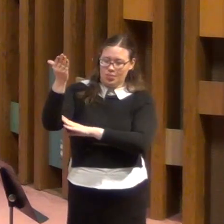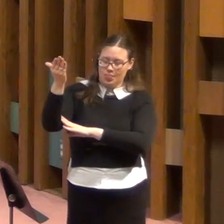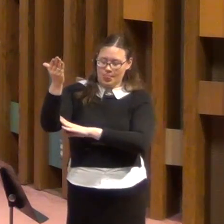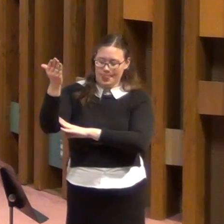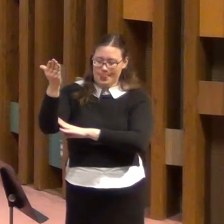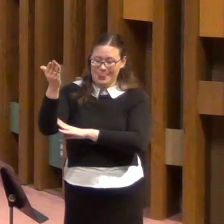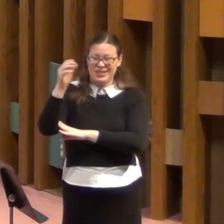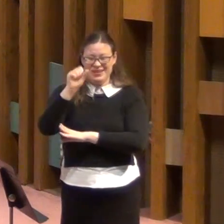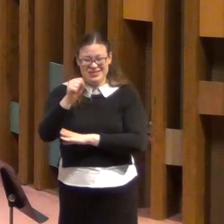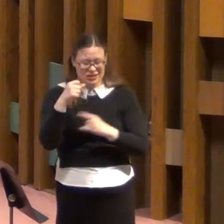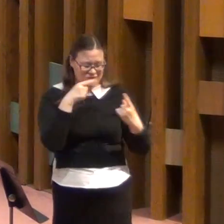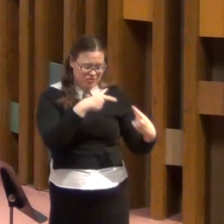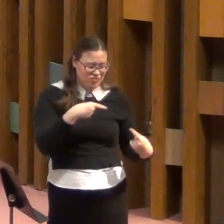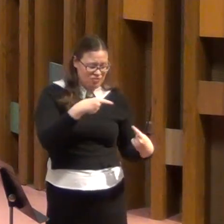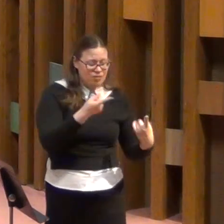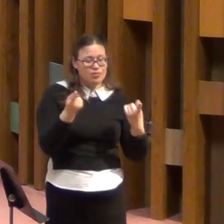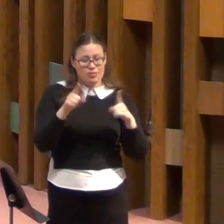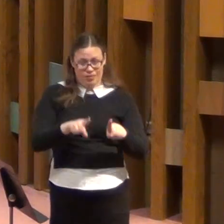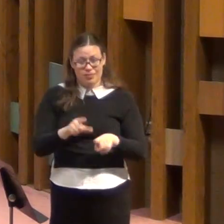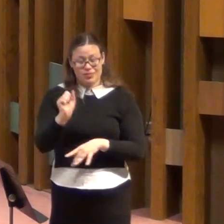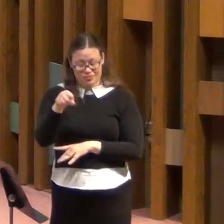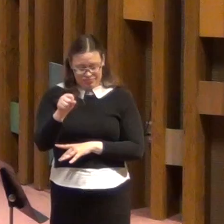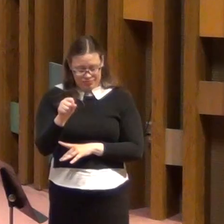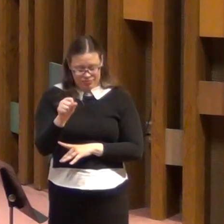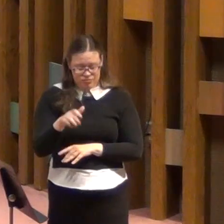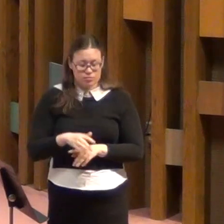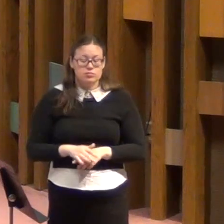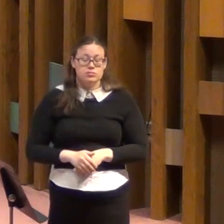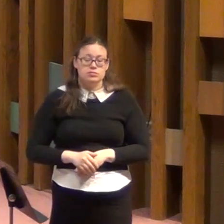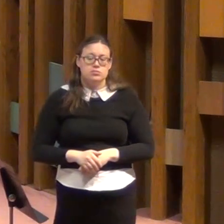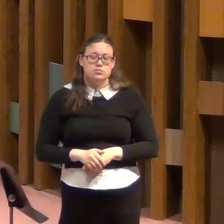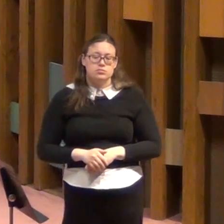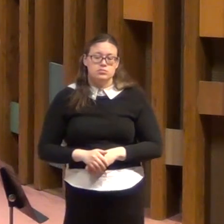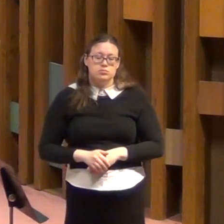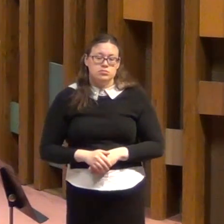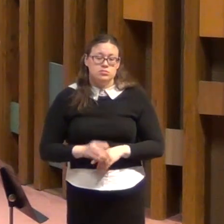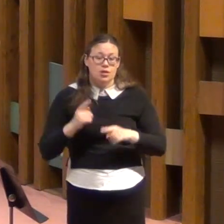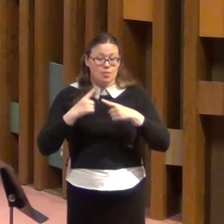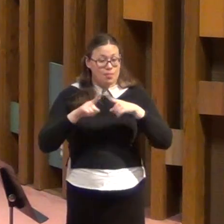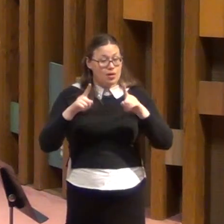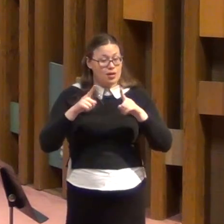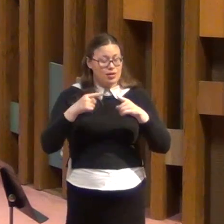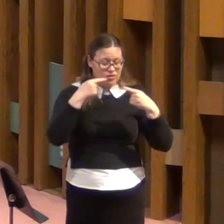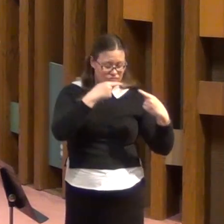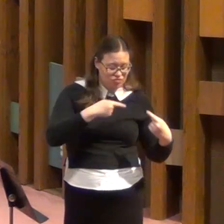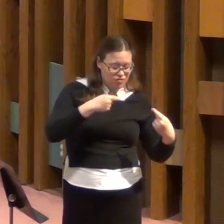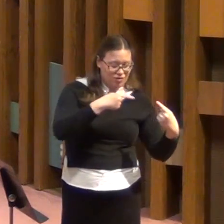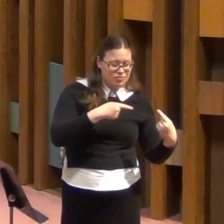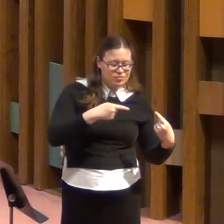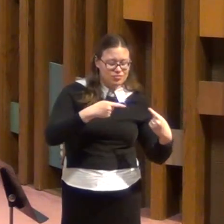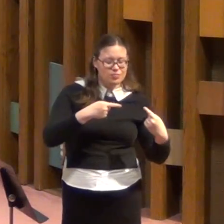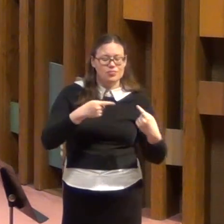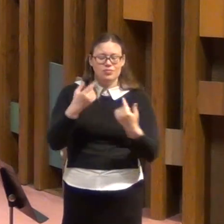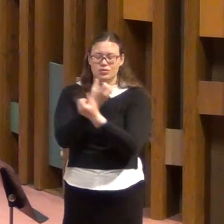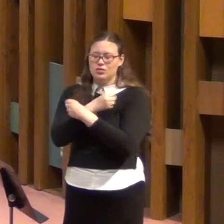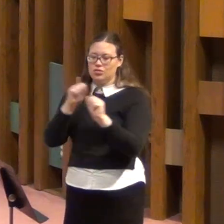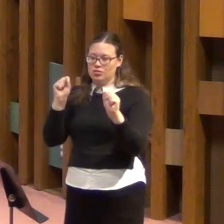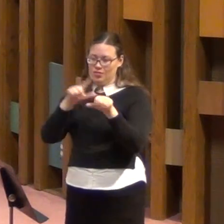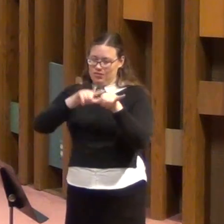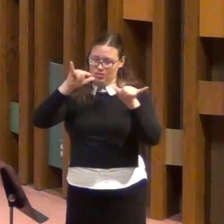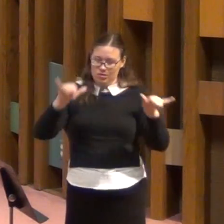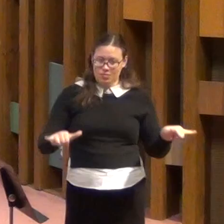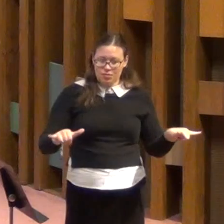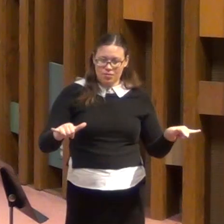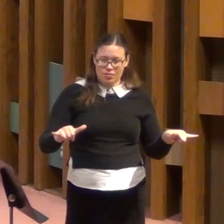Yes, we struggle, but we are delivered. Amen?